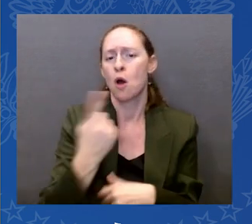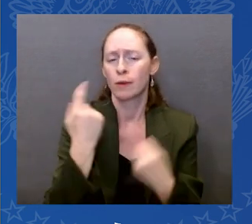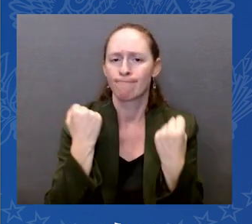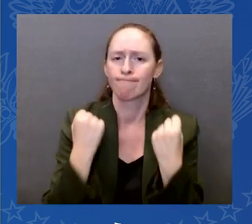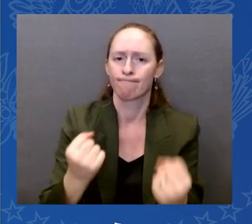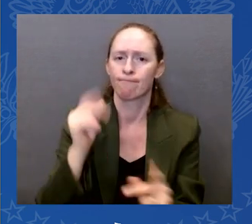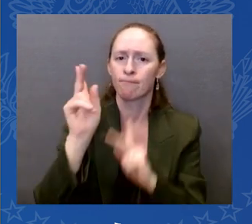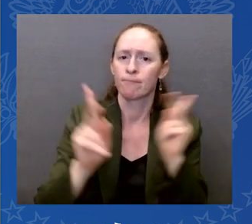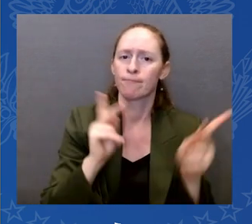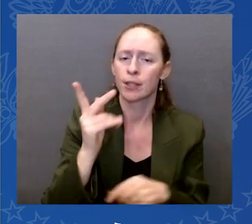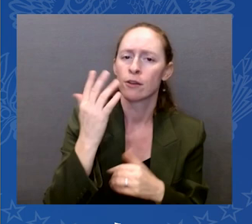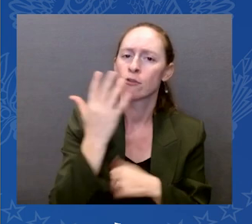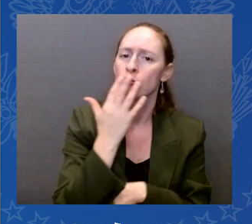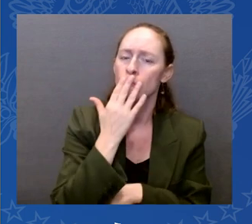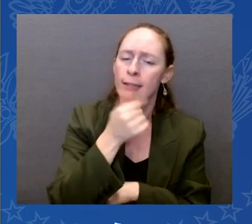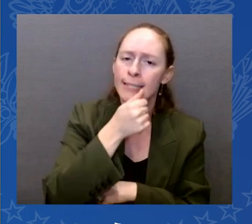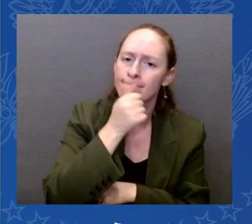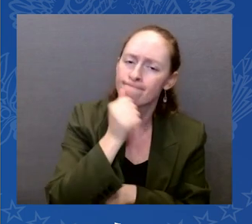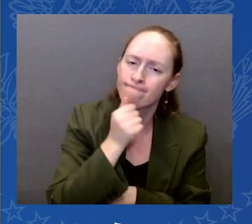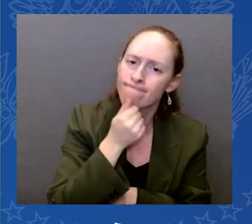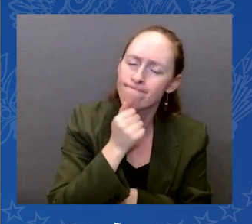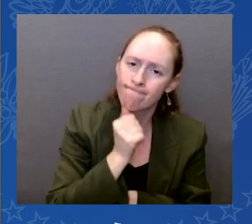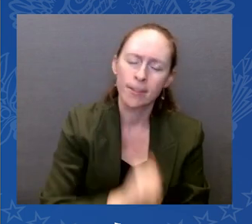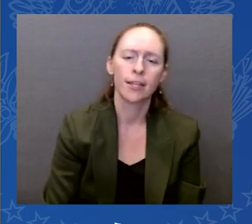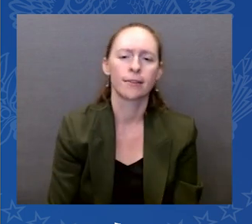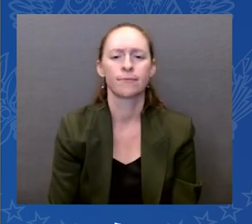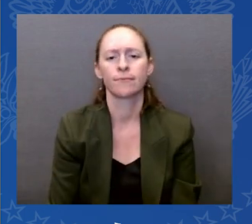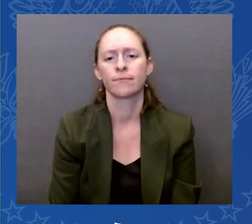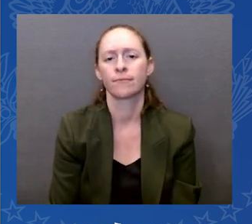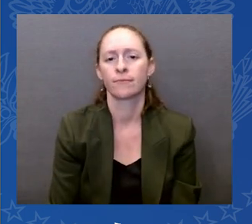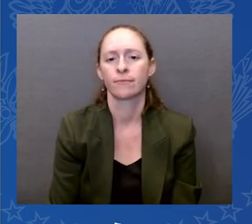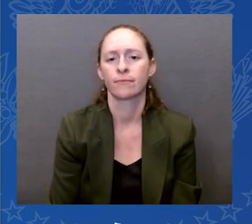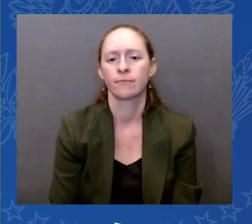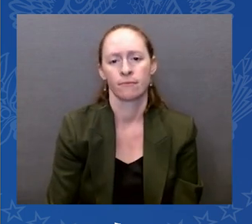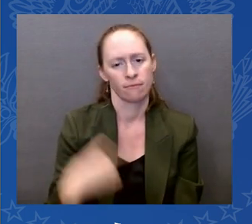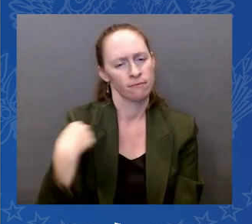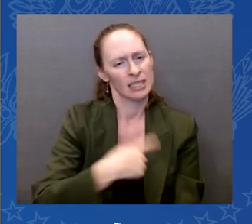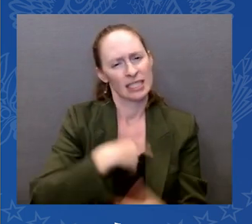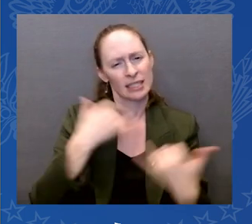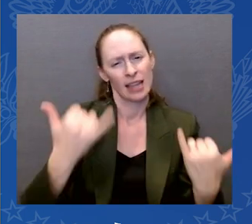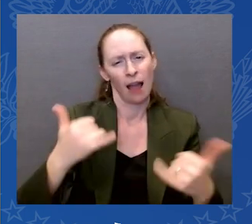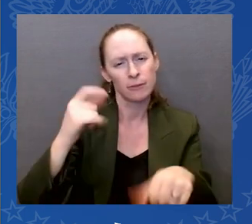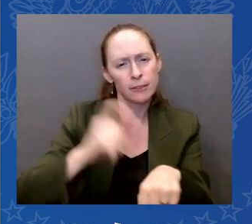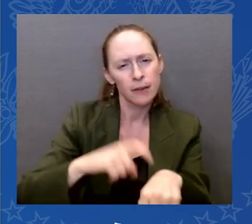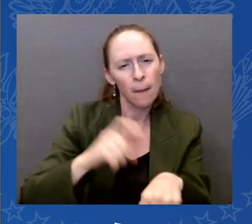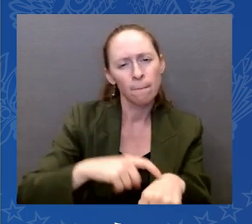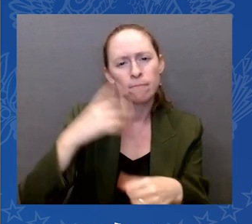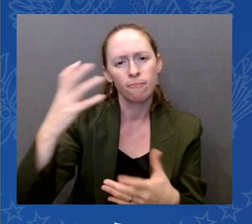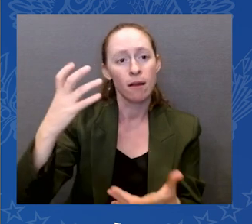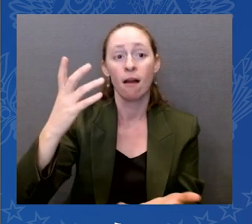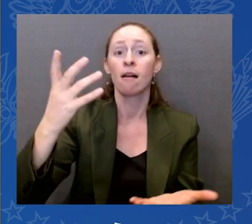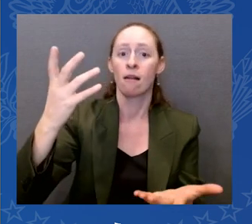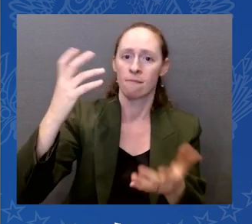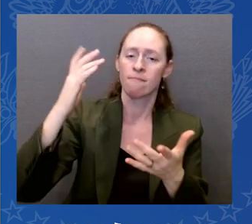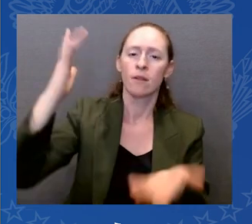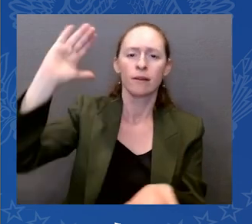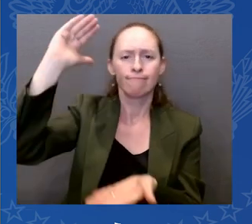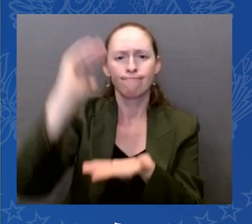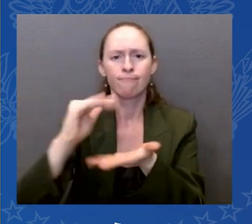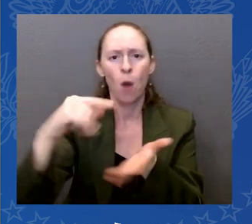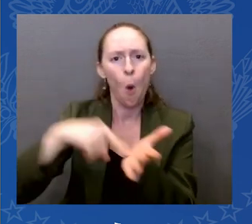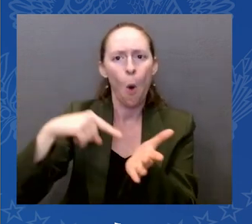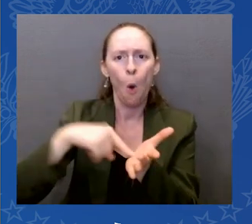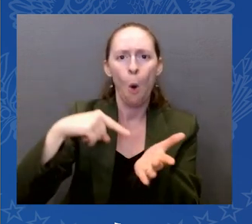and nearly $1.5 trillion this year. Because of the Inflation Reduction Act, we expect to reduce it by another $300 billion